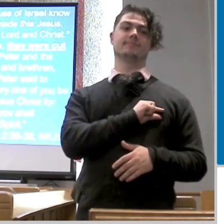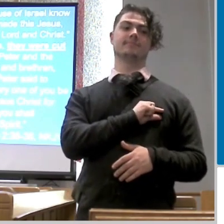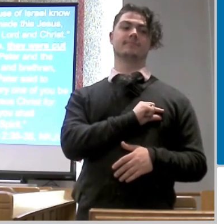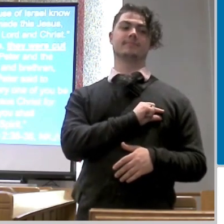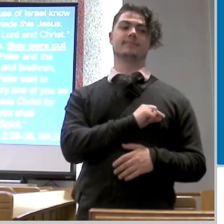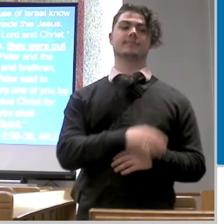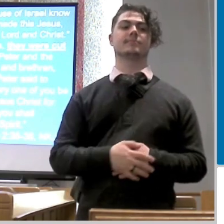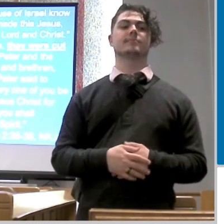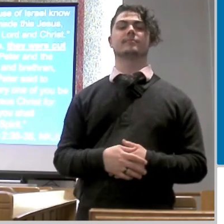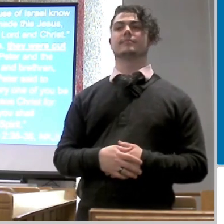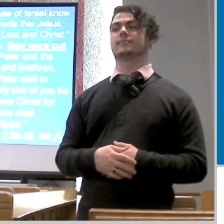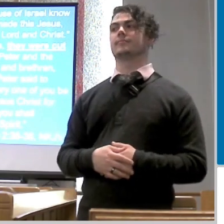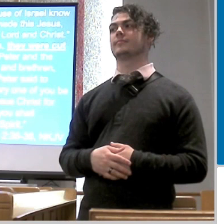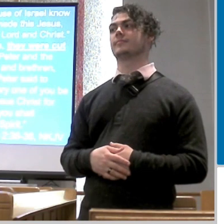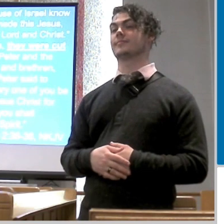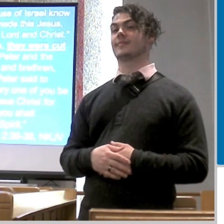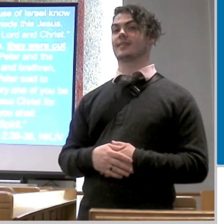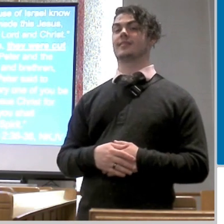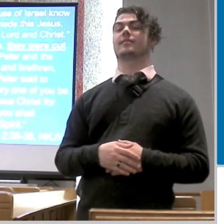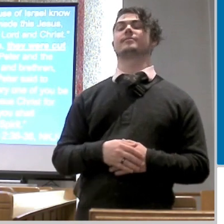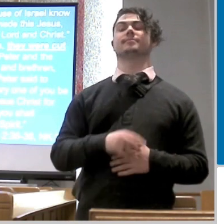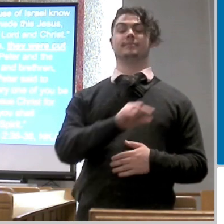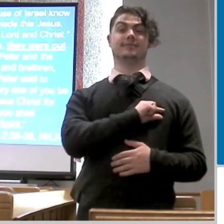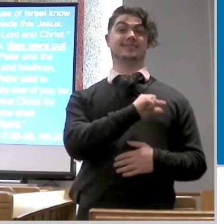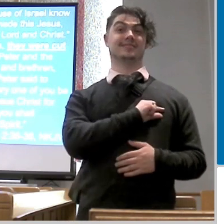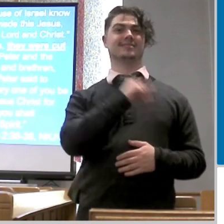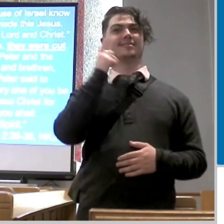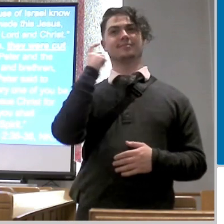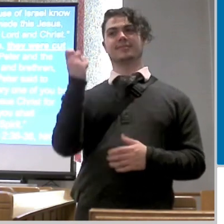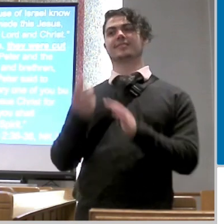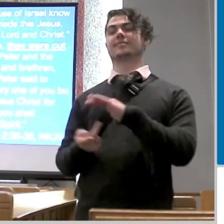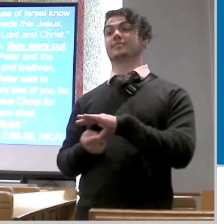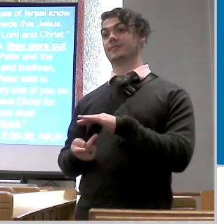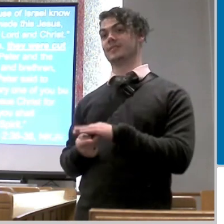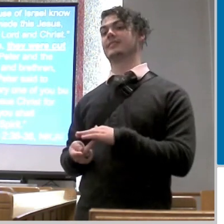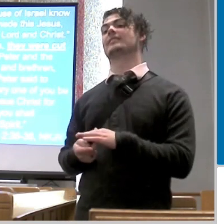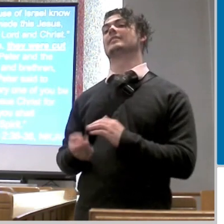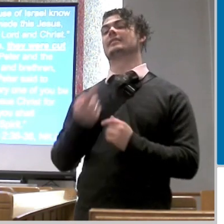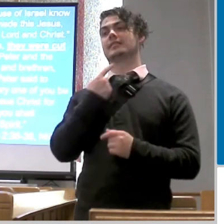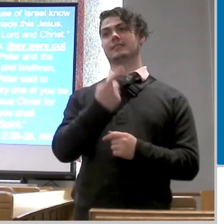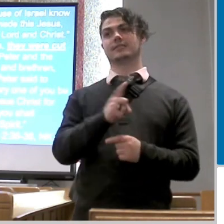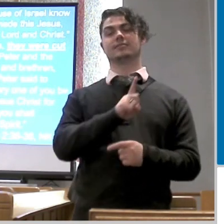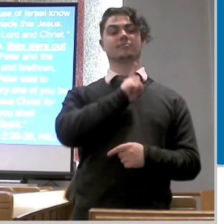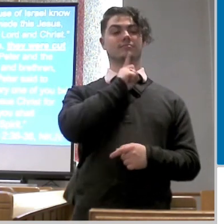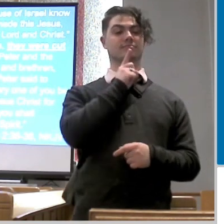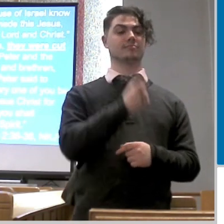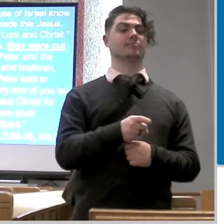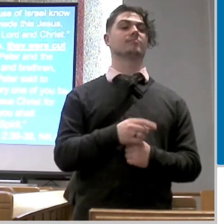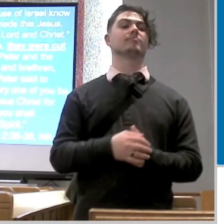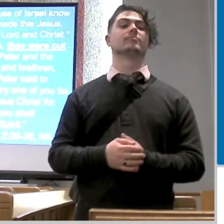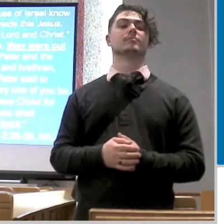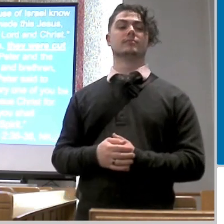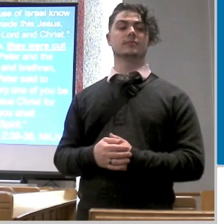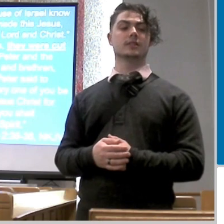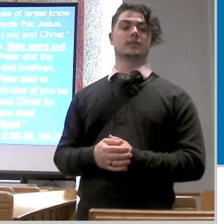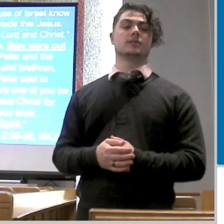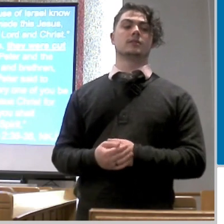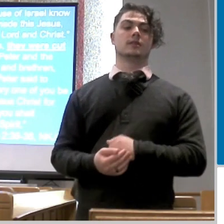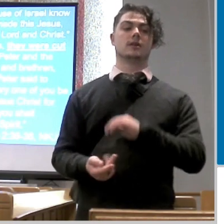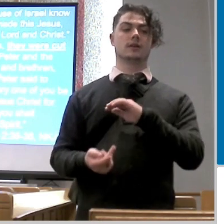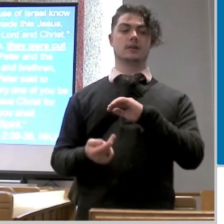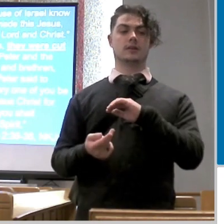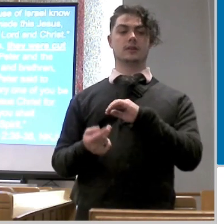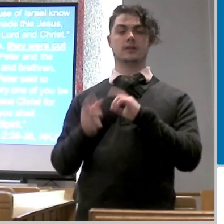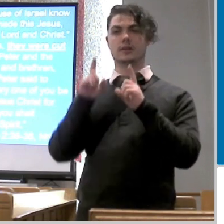convinced that what peter was saying was was true and they said to peter and the rest of the apostles men and brethren